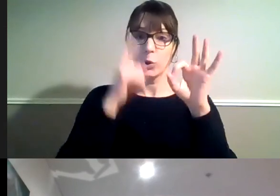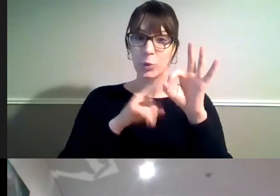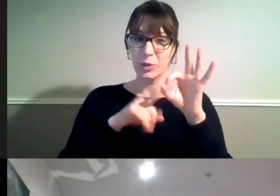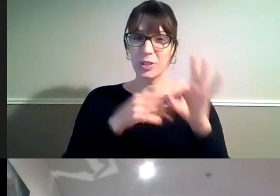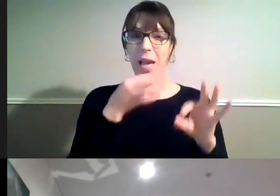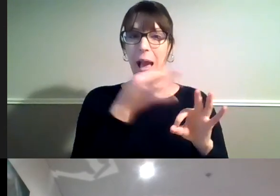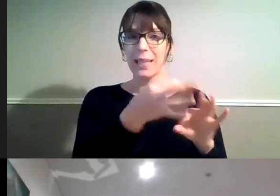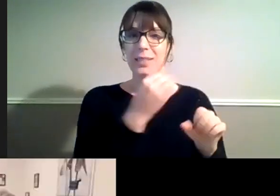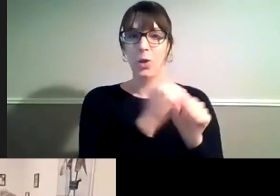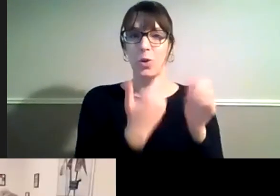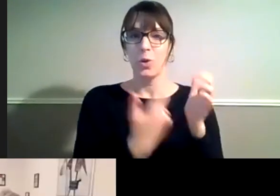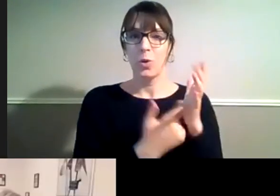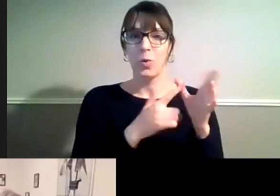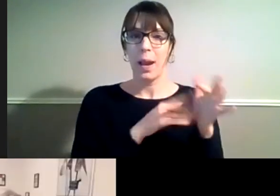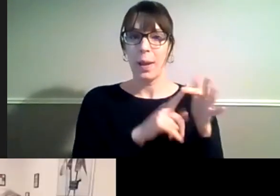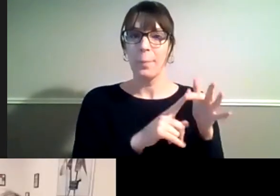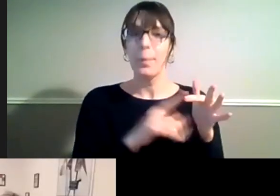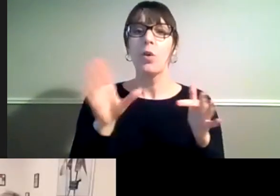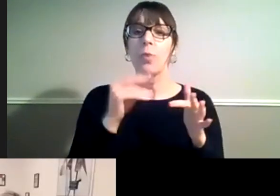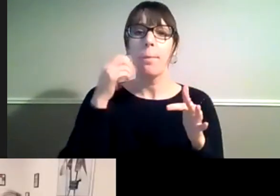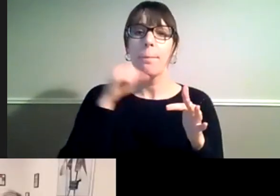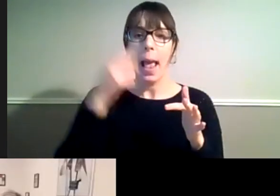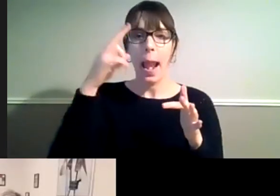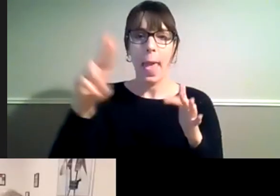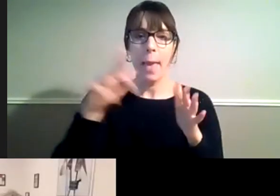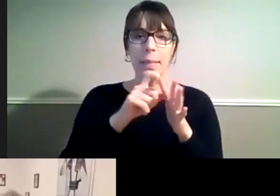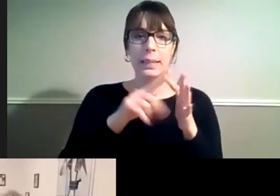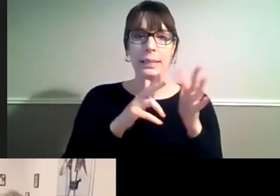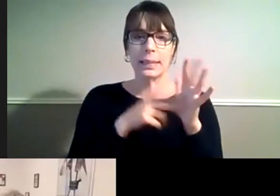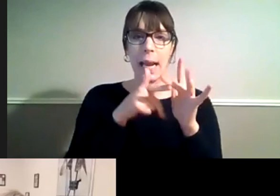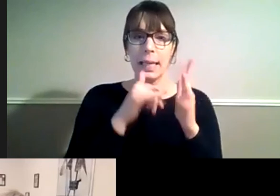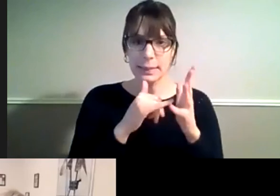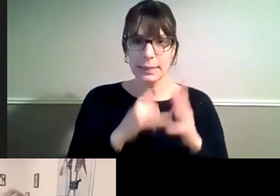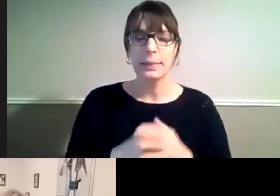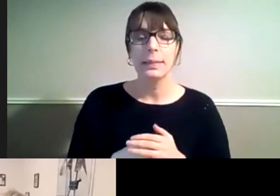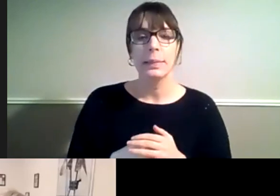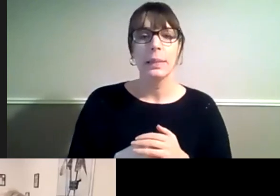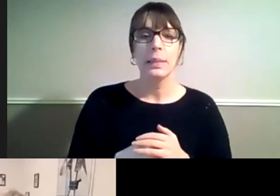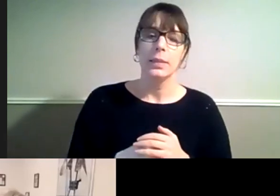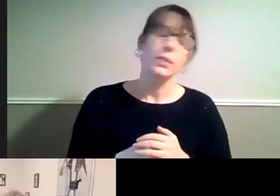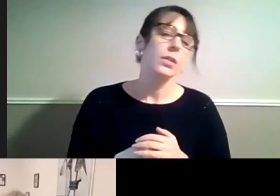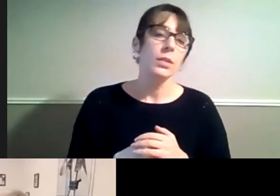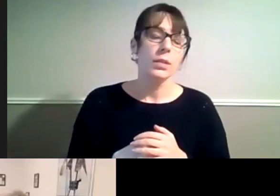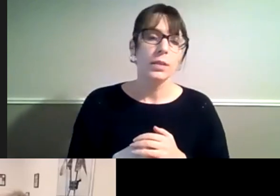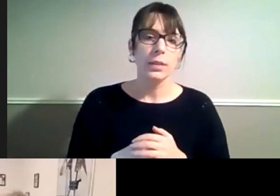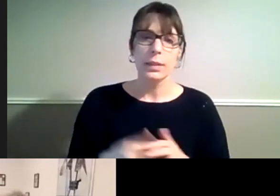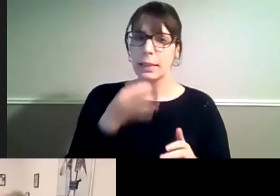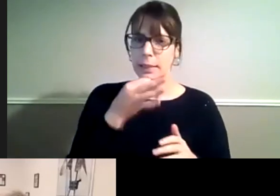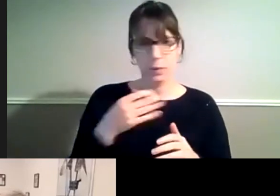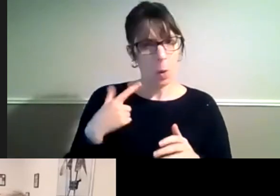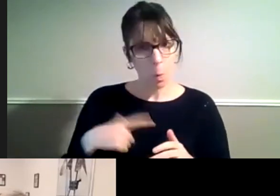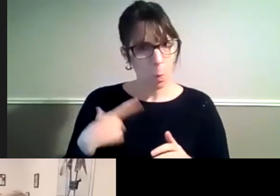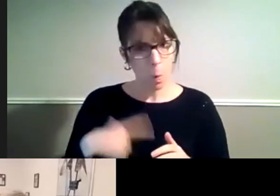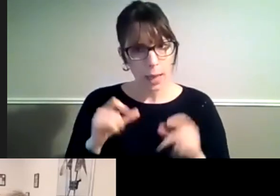it's from Dennis and he's asked based on the information you provided in your introduction there why hasn't someone tested the human rights